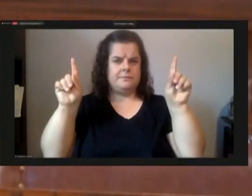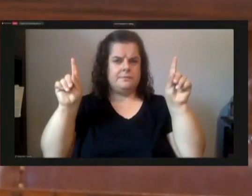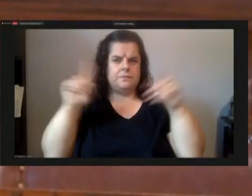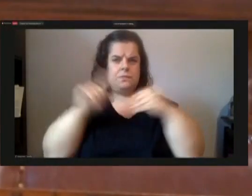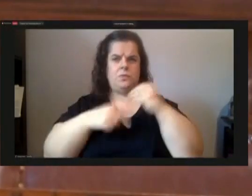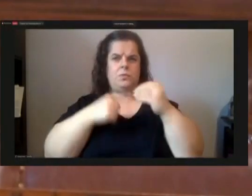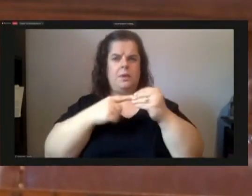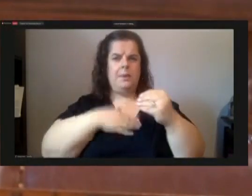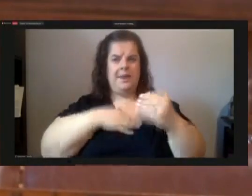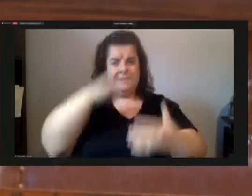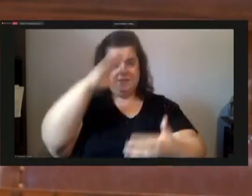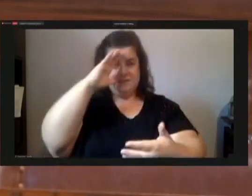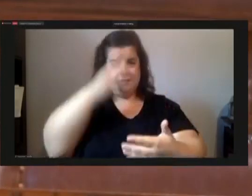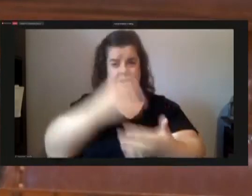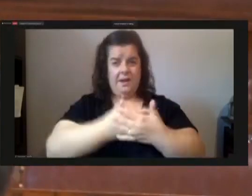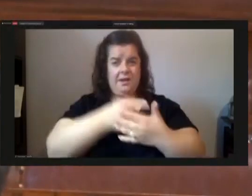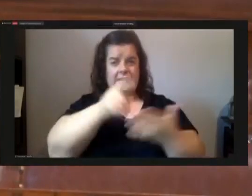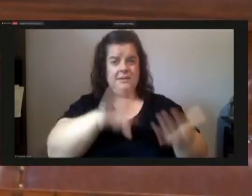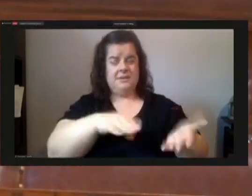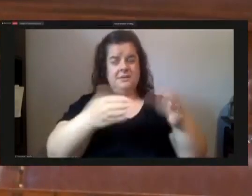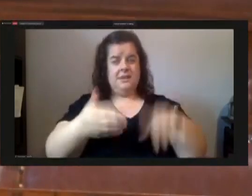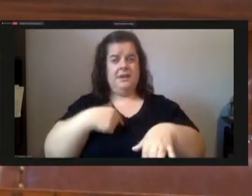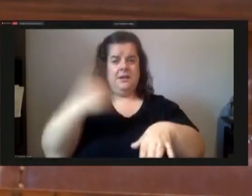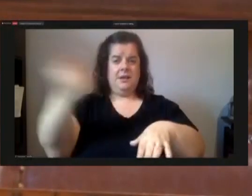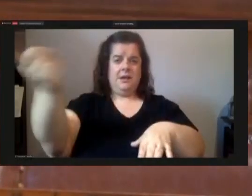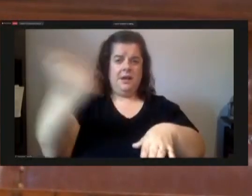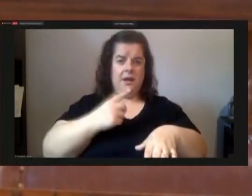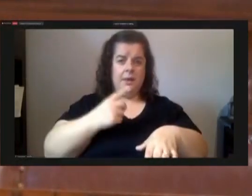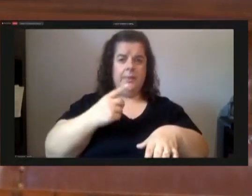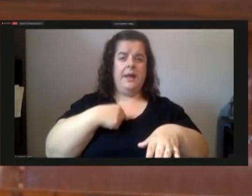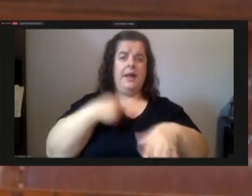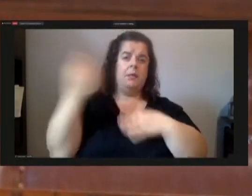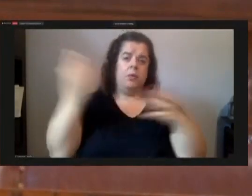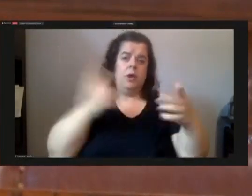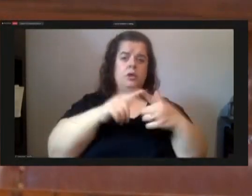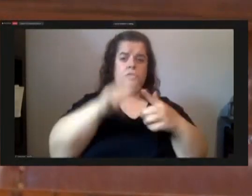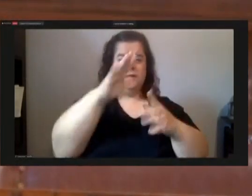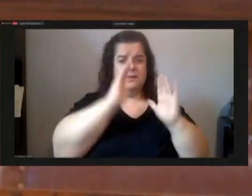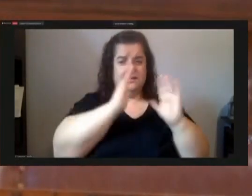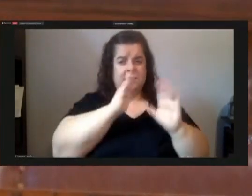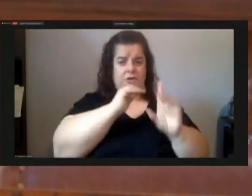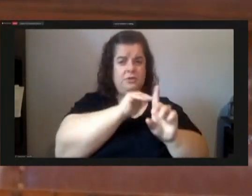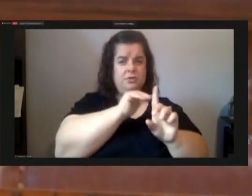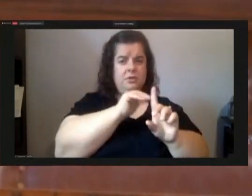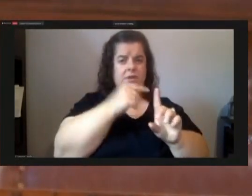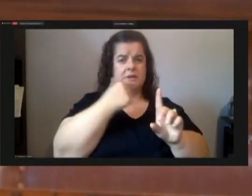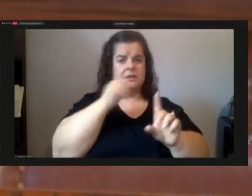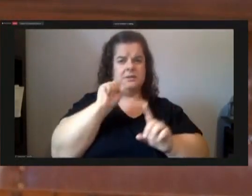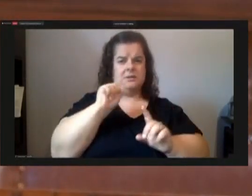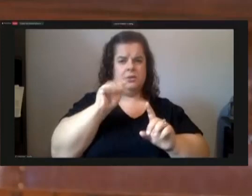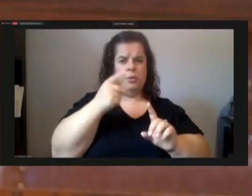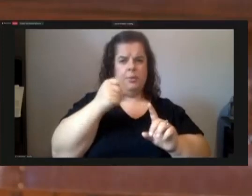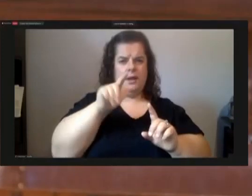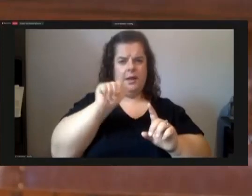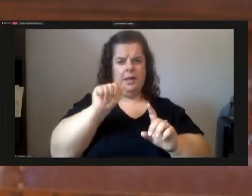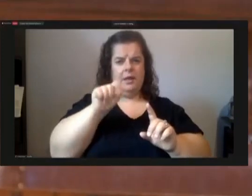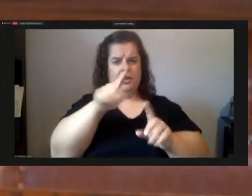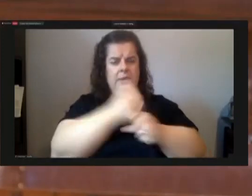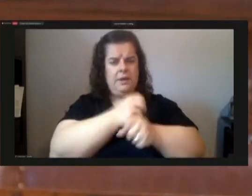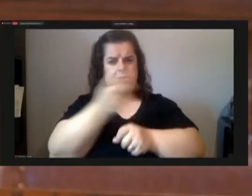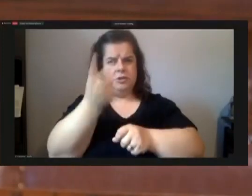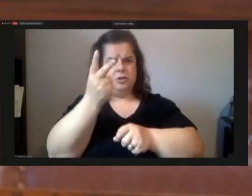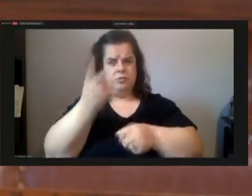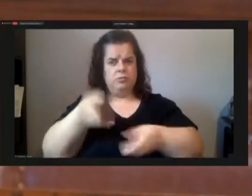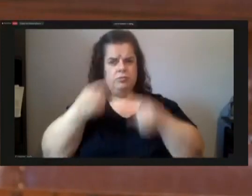died and he had came in here he and i brought it to his attention i said mr pala when you got two proclamations